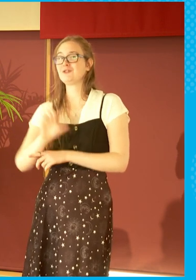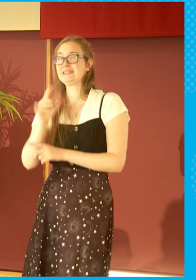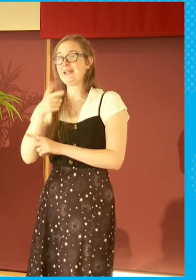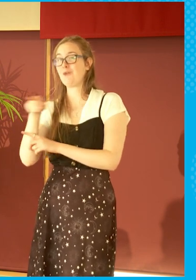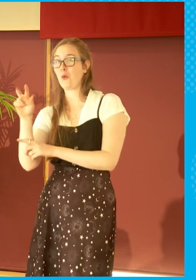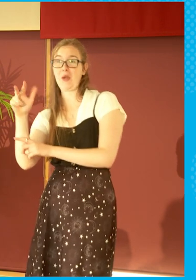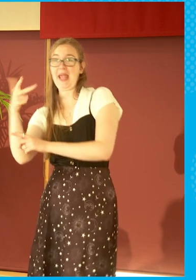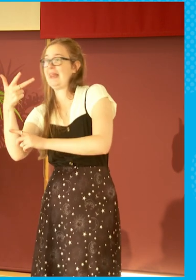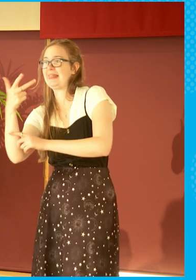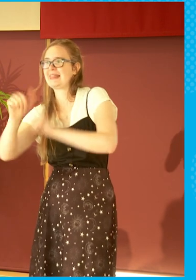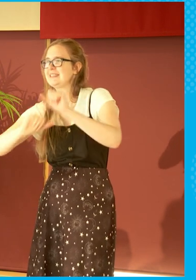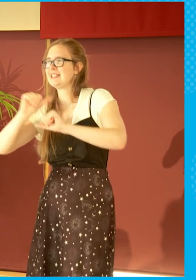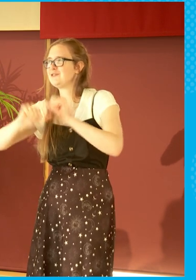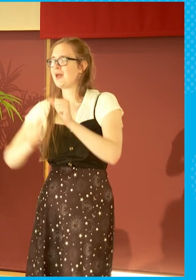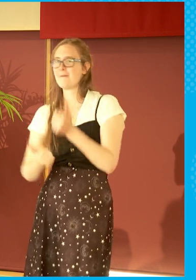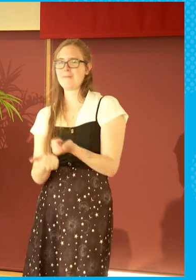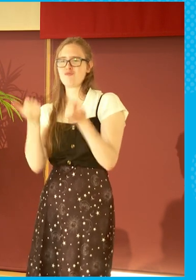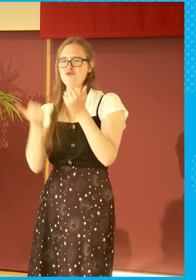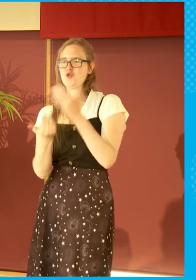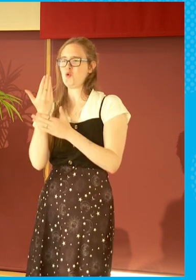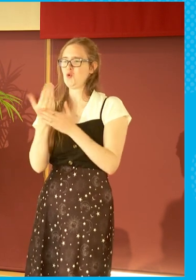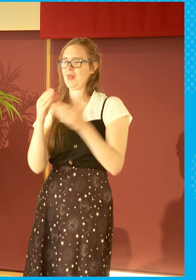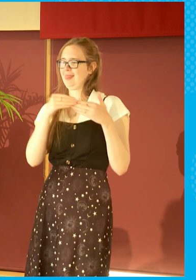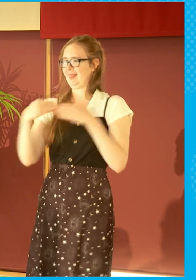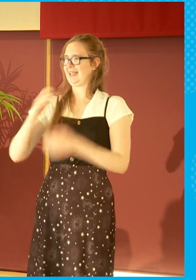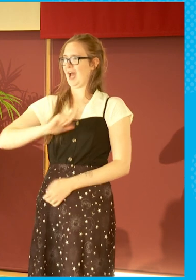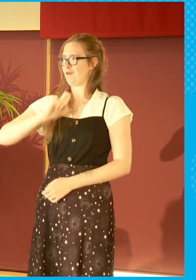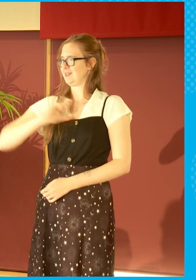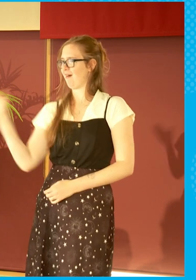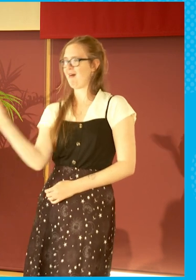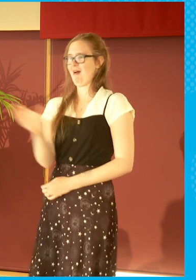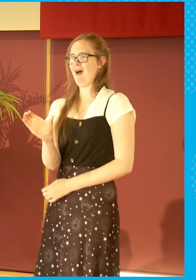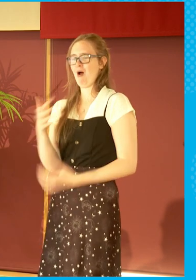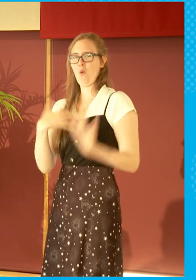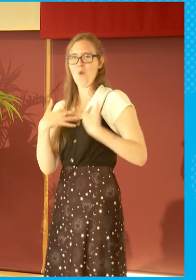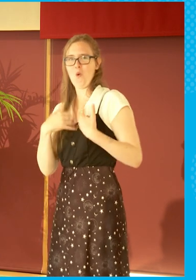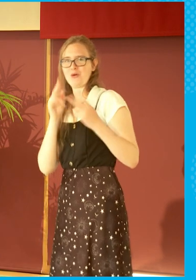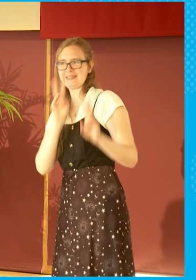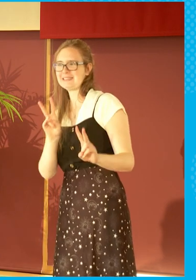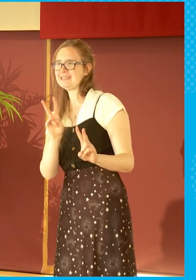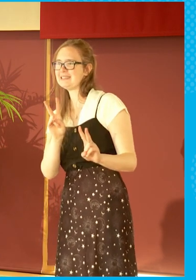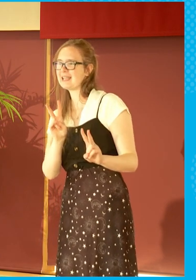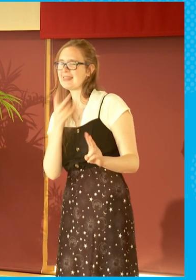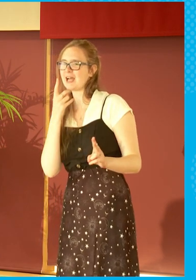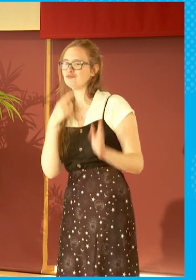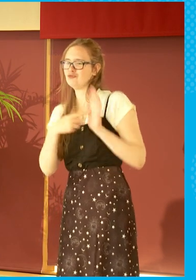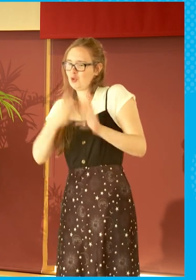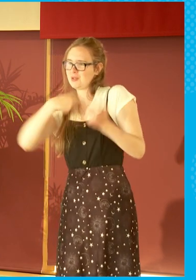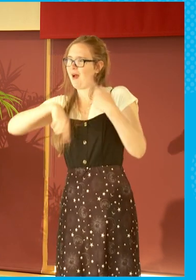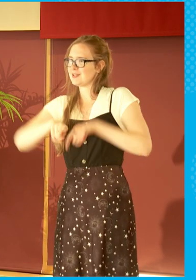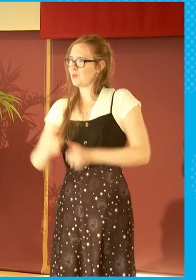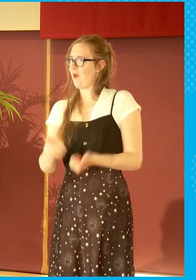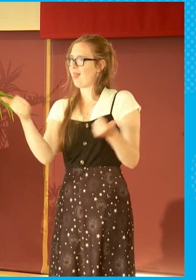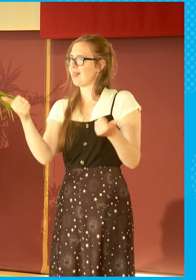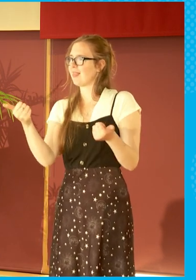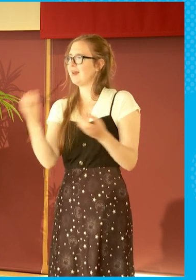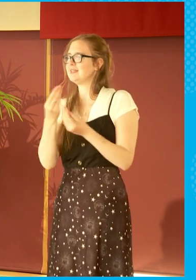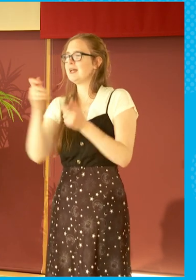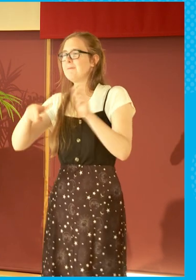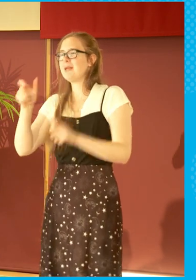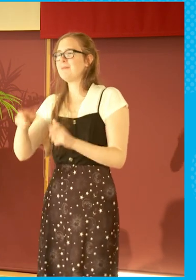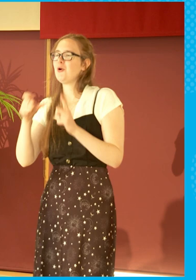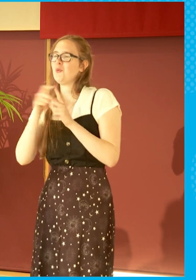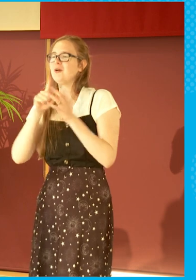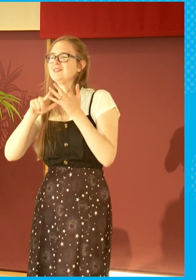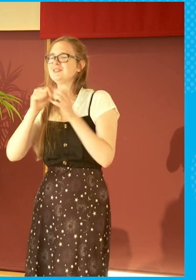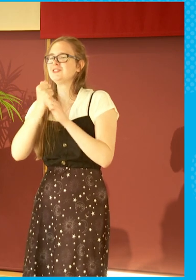eighth series, with a brand new lead character, in fact, when it next comes on, which I'm really looking forward to. I know some people will be tutting at the lack of Douglas Henshaw